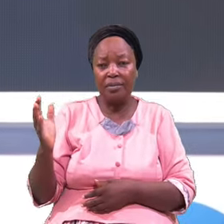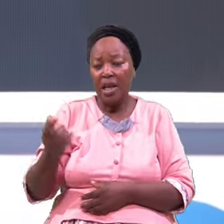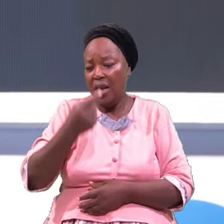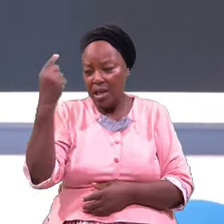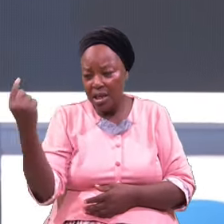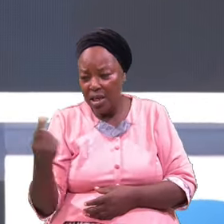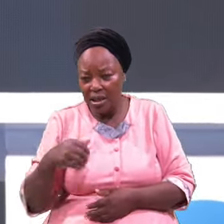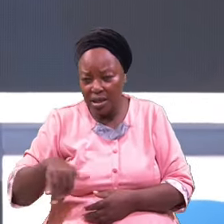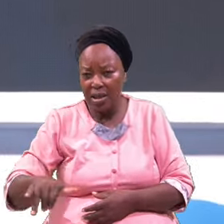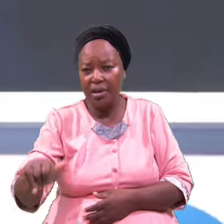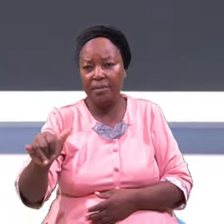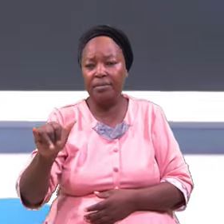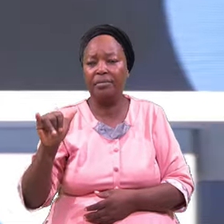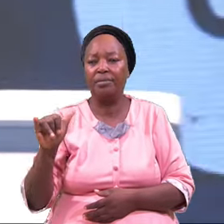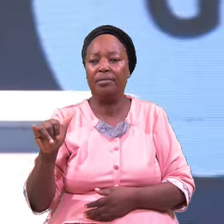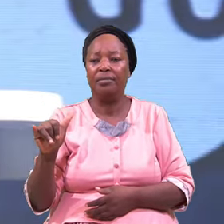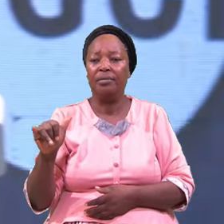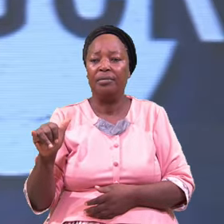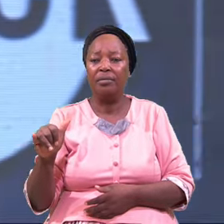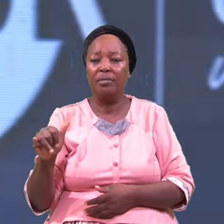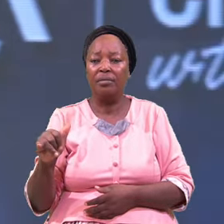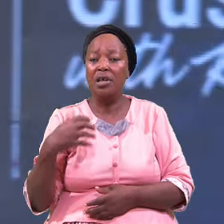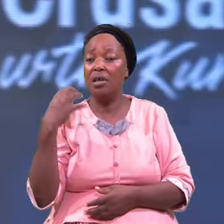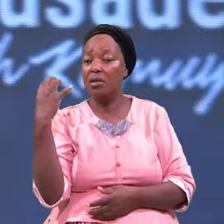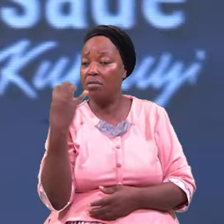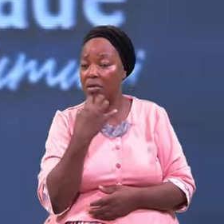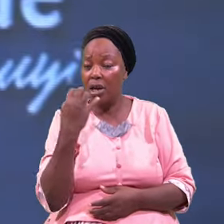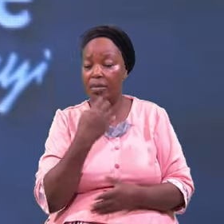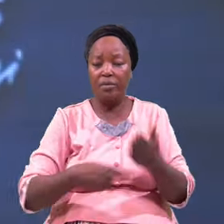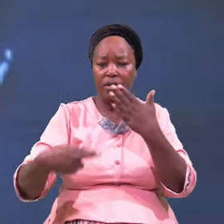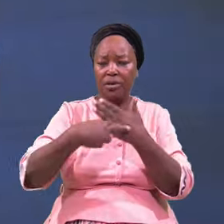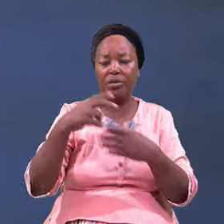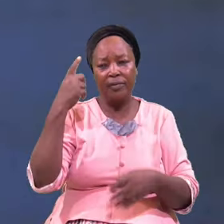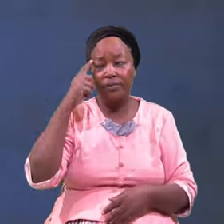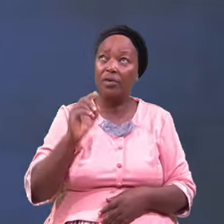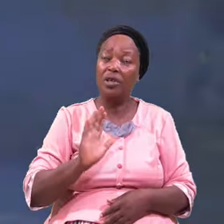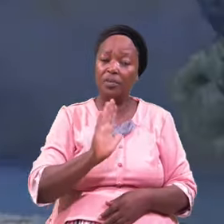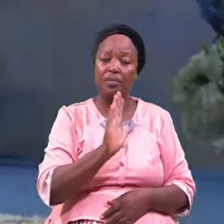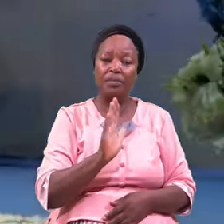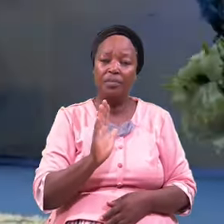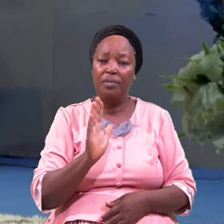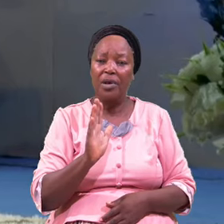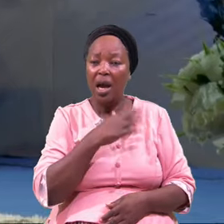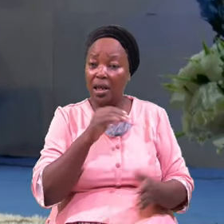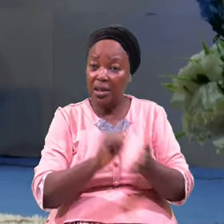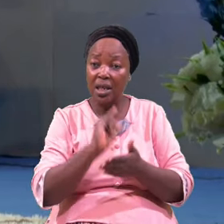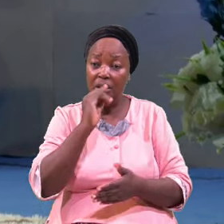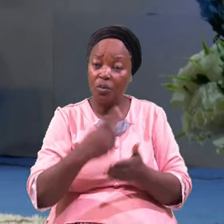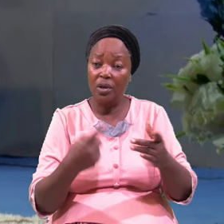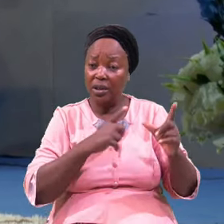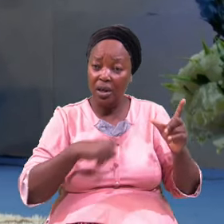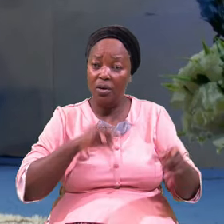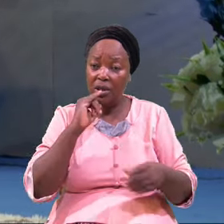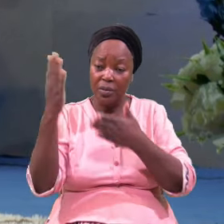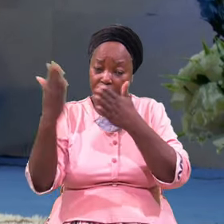Incredible Restoration For Him And That's What The Lord Is Bringing